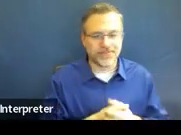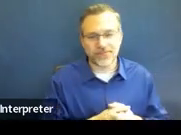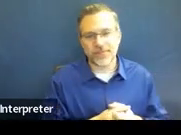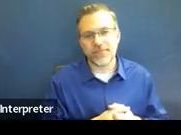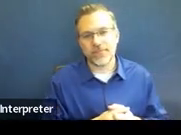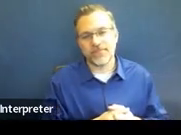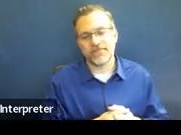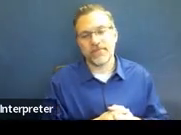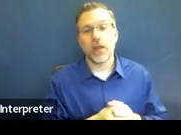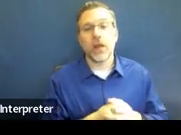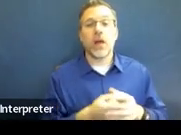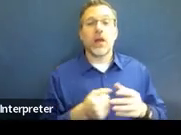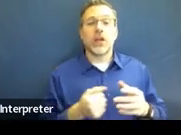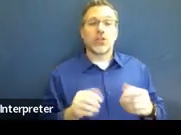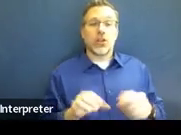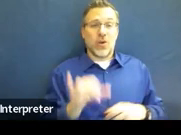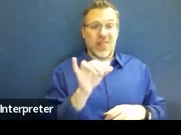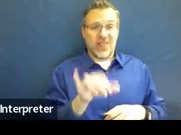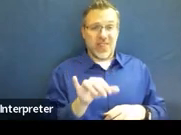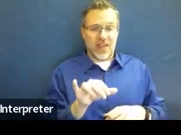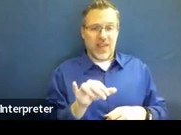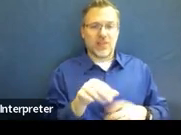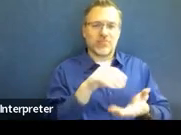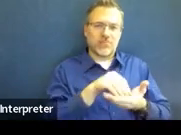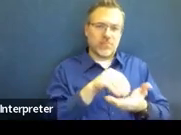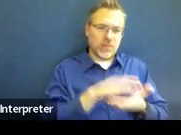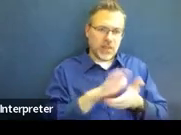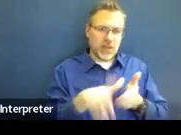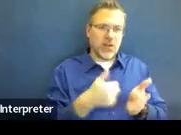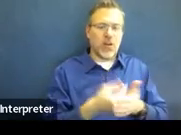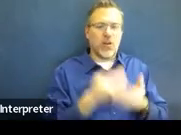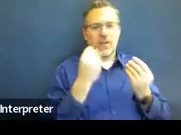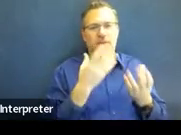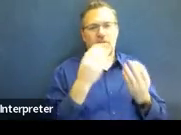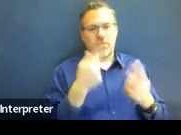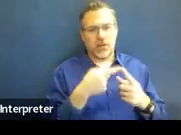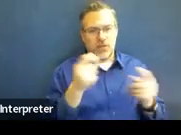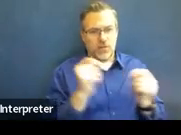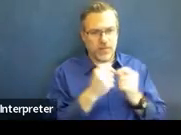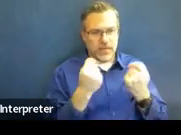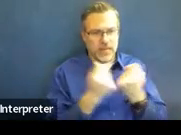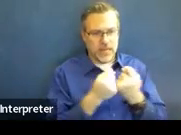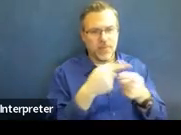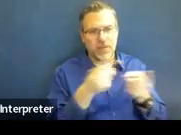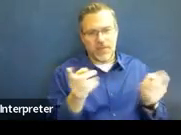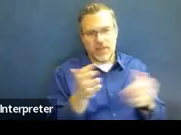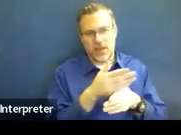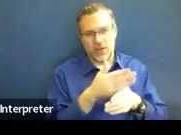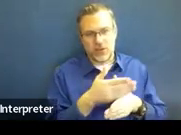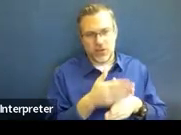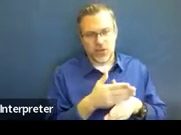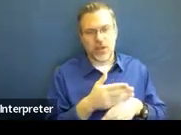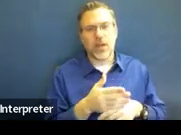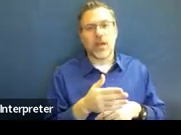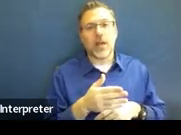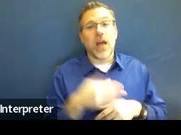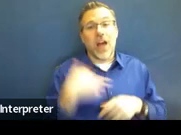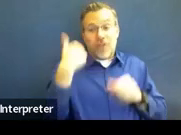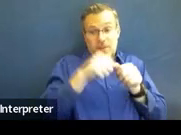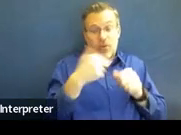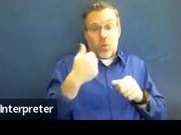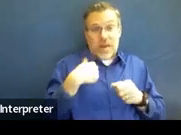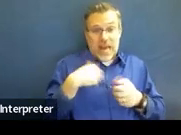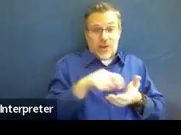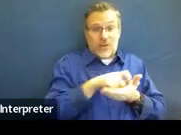So, when you're here, you're recording all that information by the team that they're sharing. So, really, this, I know when I was writing written